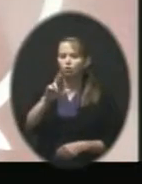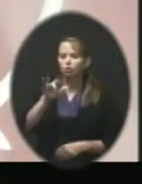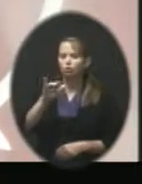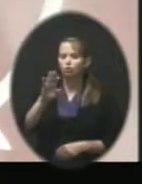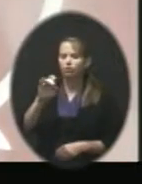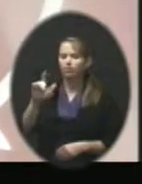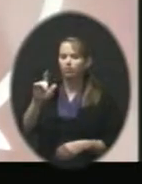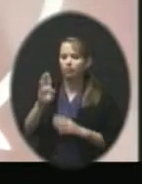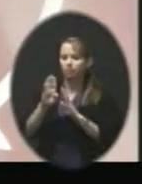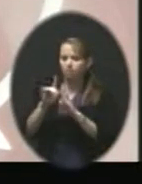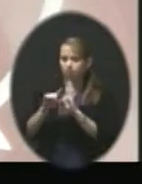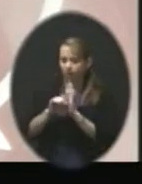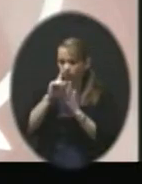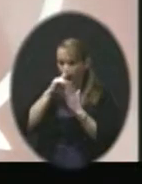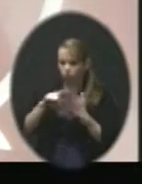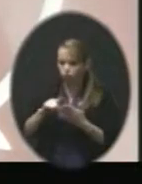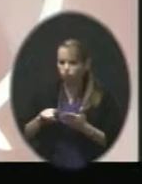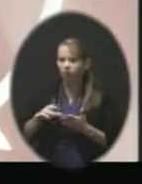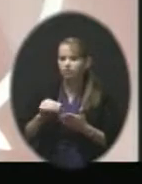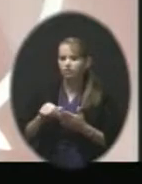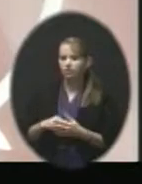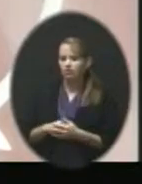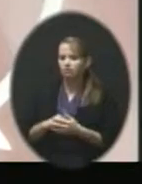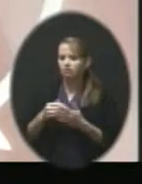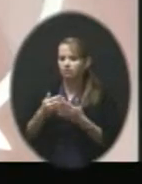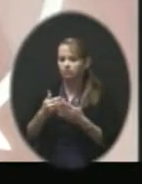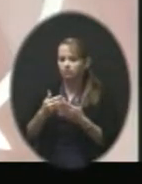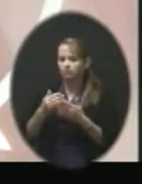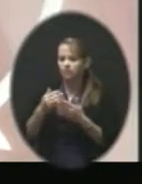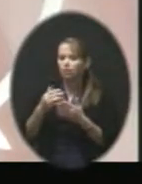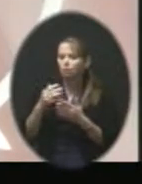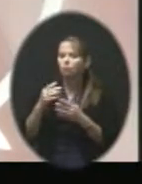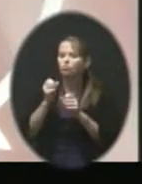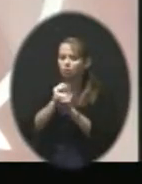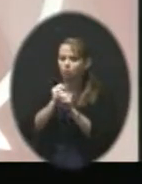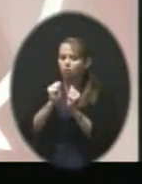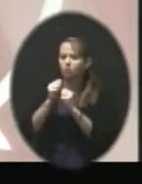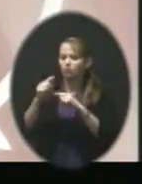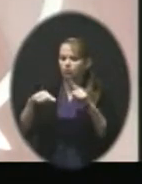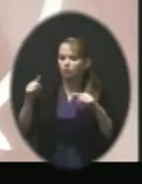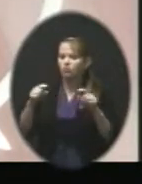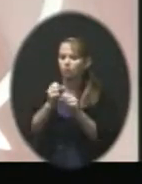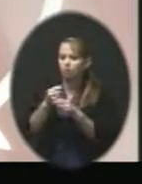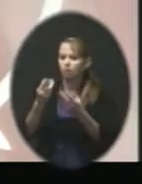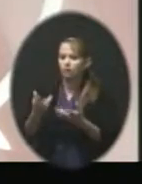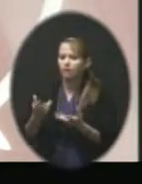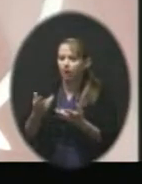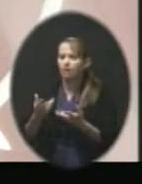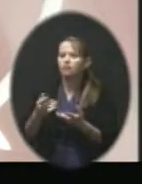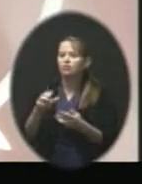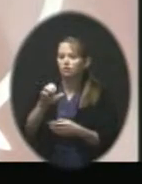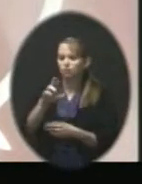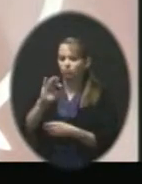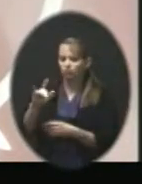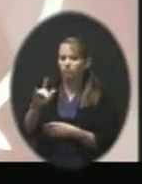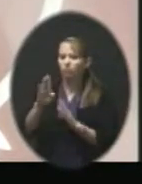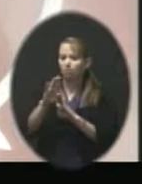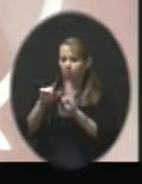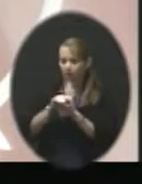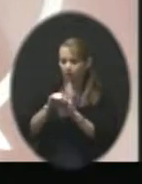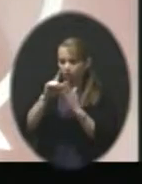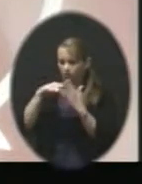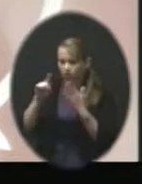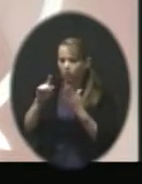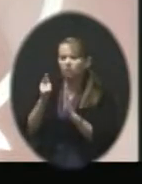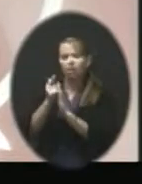work with diversity to provide criminal background checks. Not required by law, but we do require it. And it